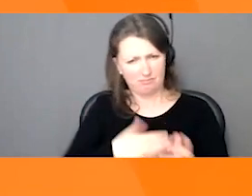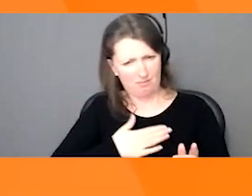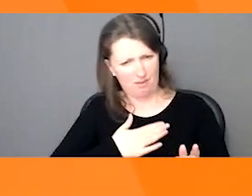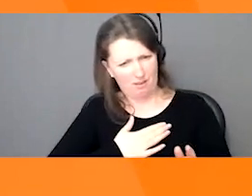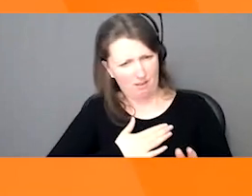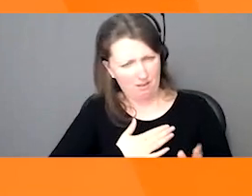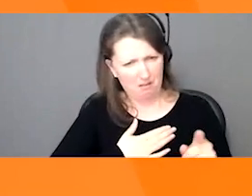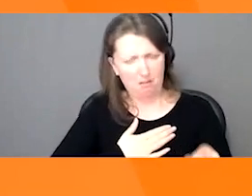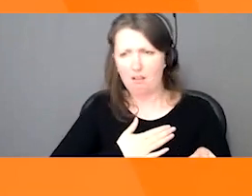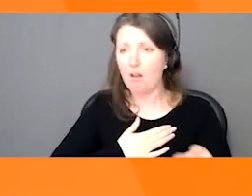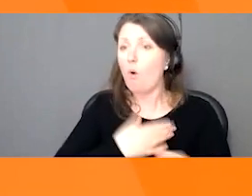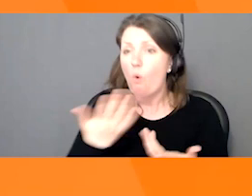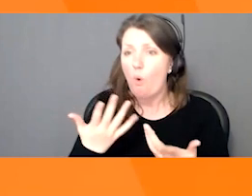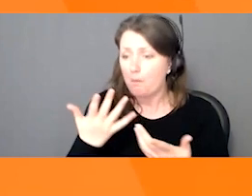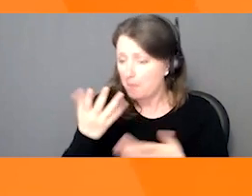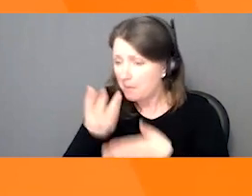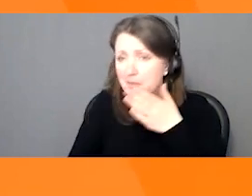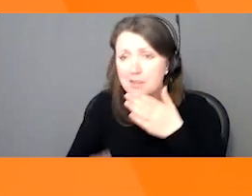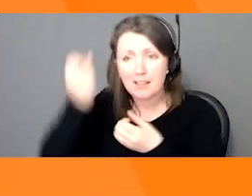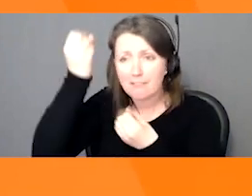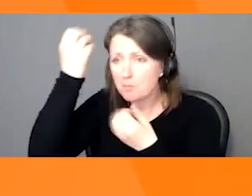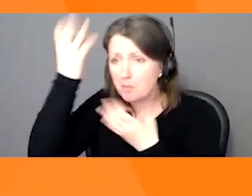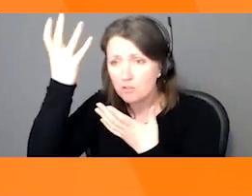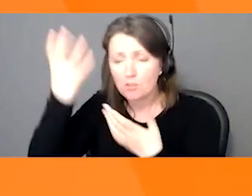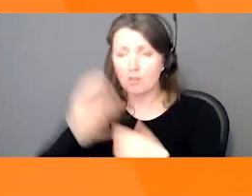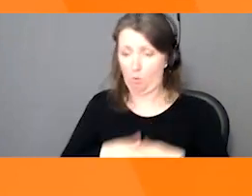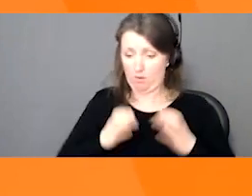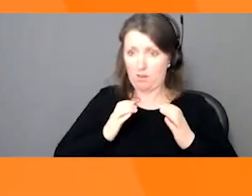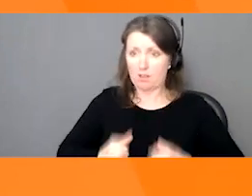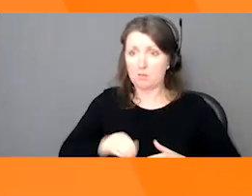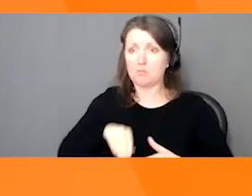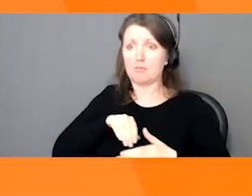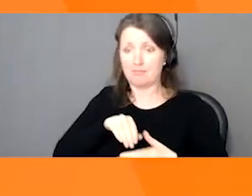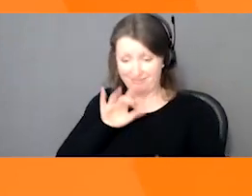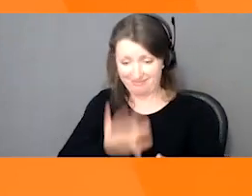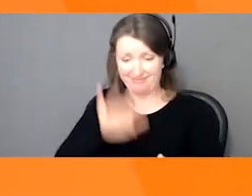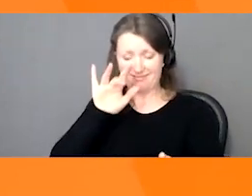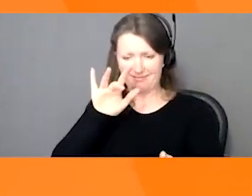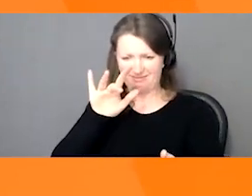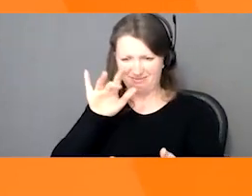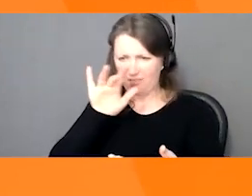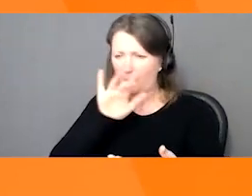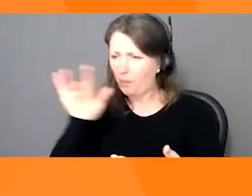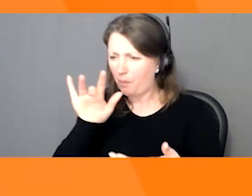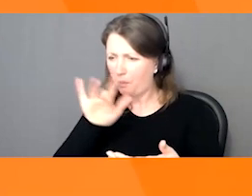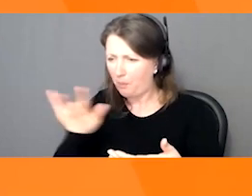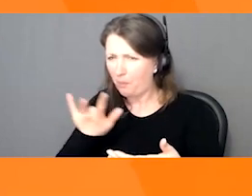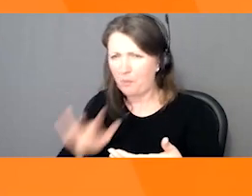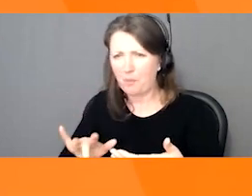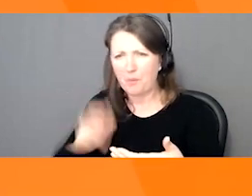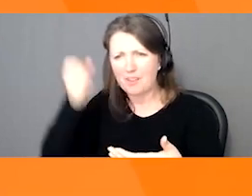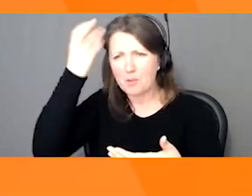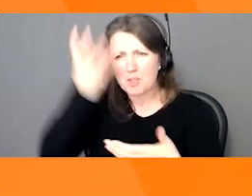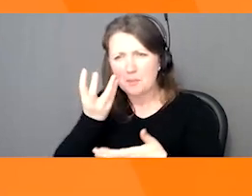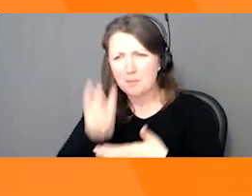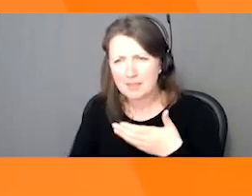products appear when others don't, and even when Kelly gets to the right product, the quality of the information can be incorrect, incomplete, or